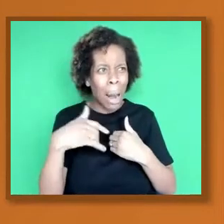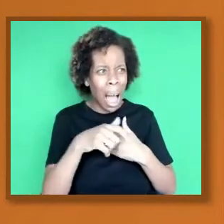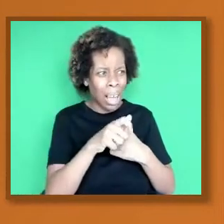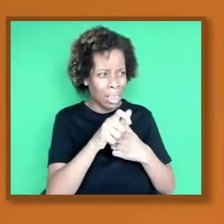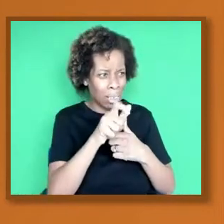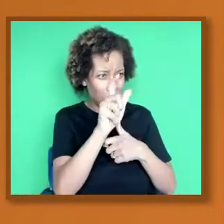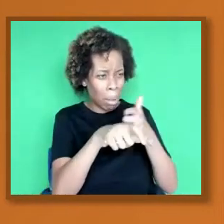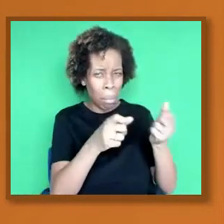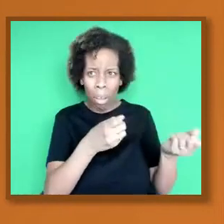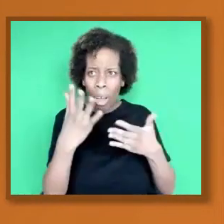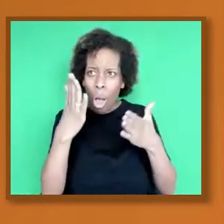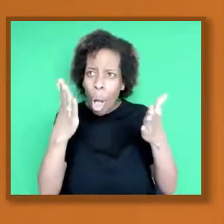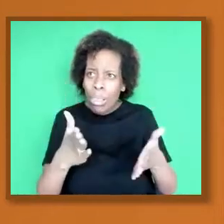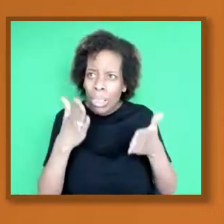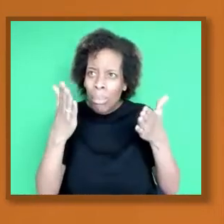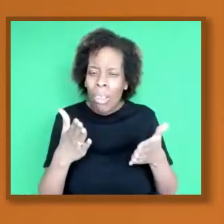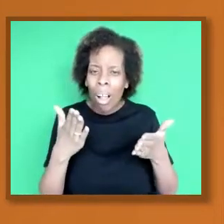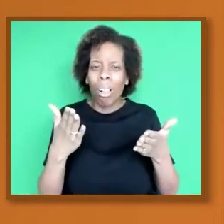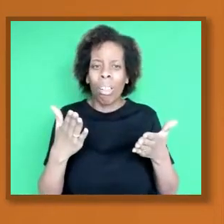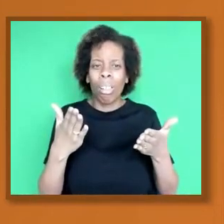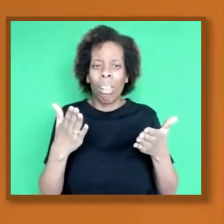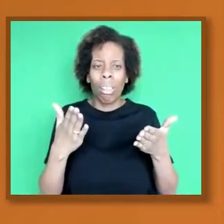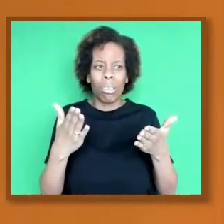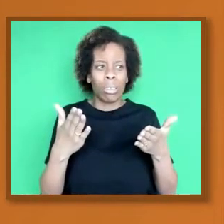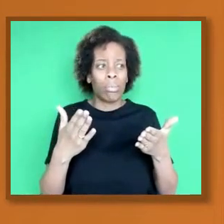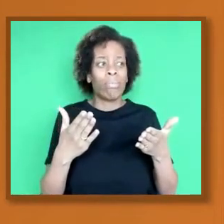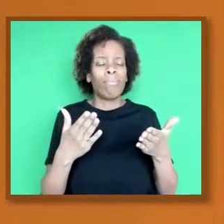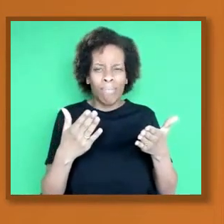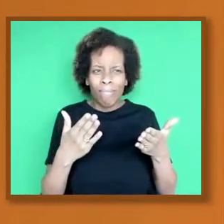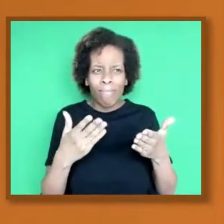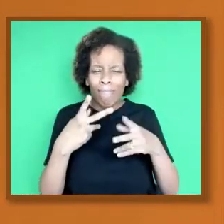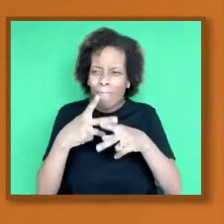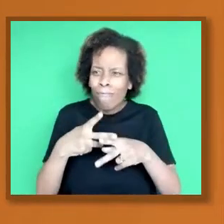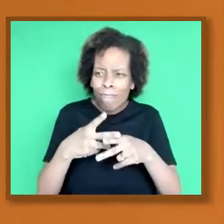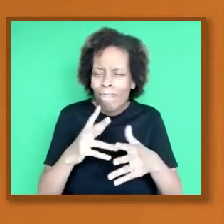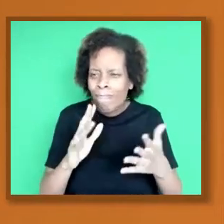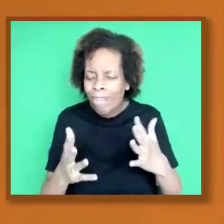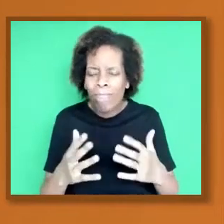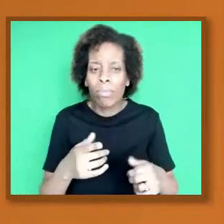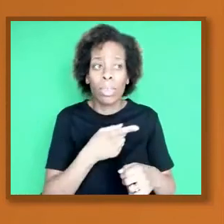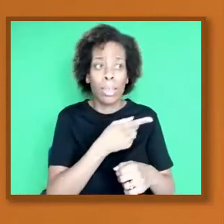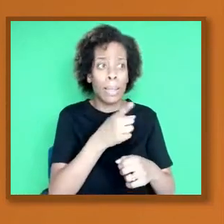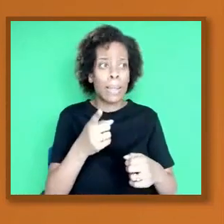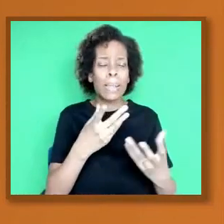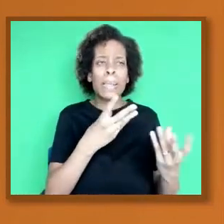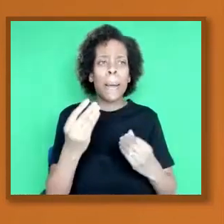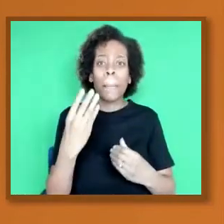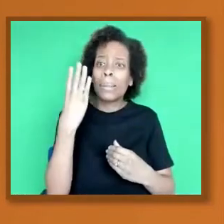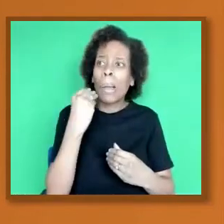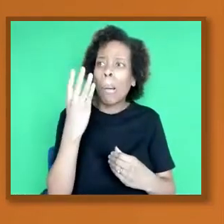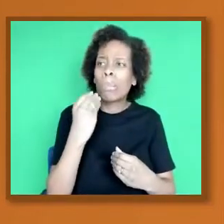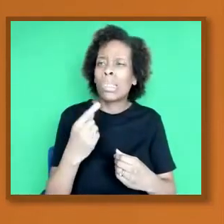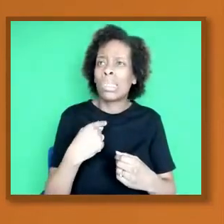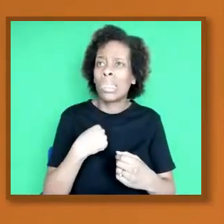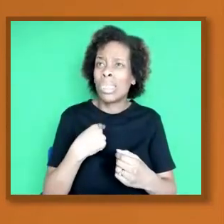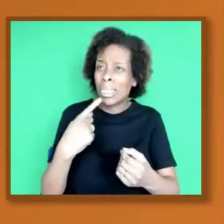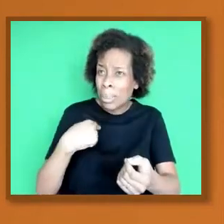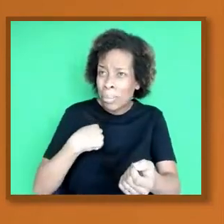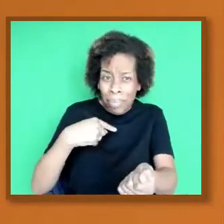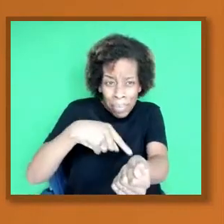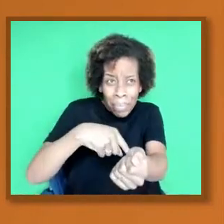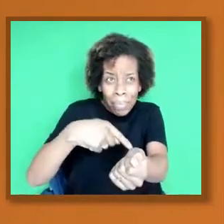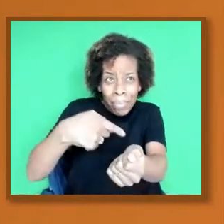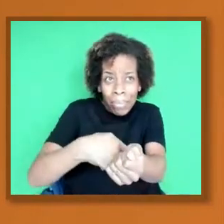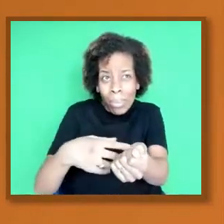had diabetes. A lot of them were denied water, vitamin, and oxygen, and different things. And the first wave